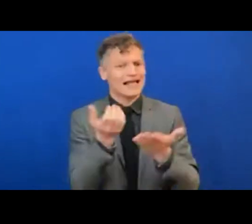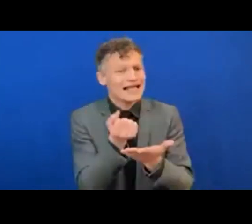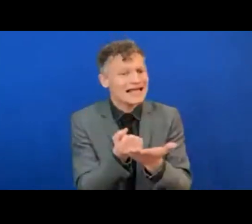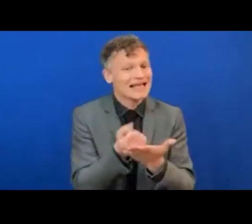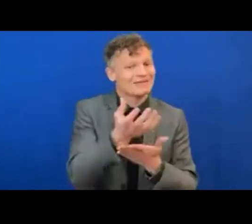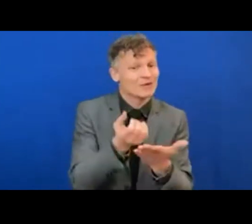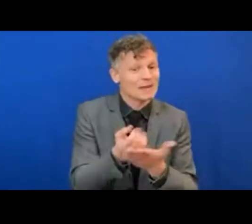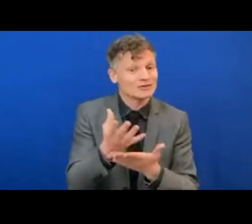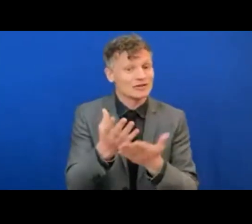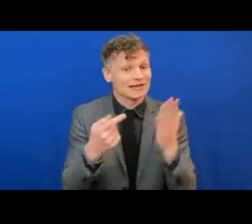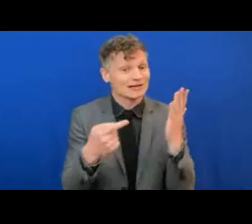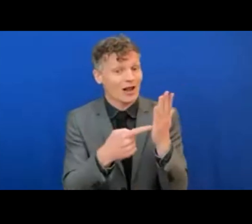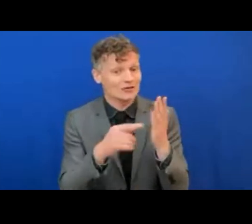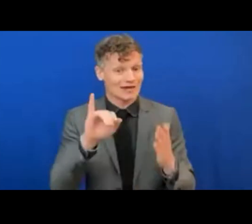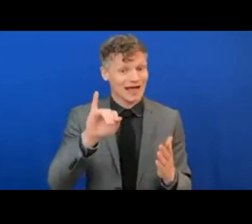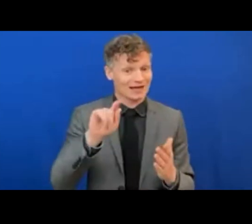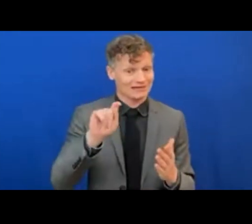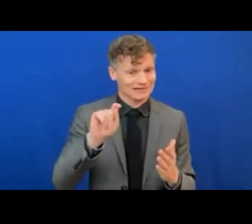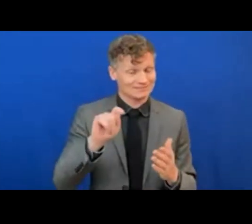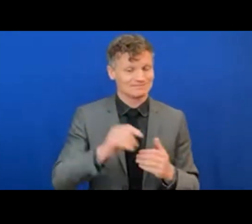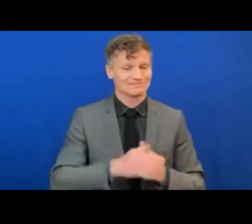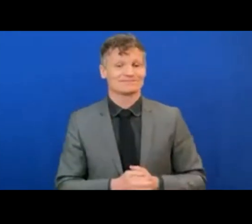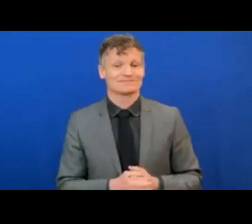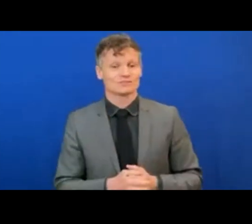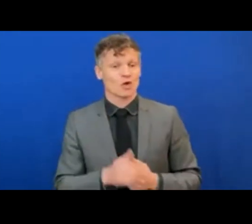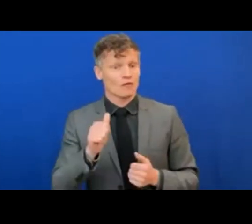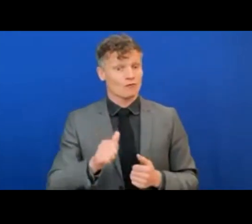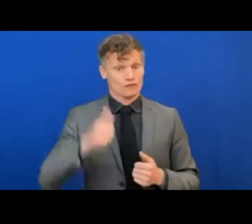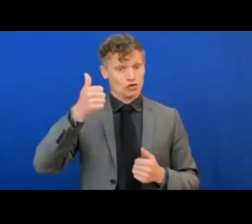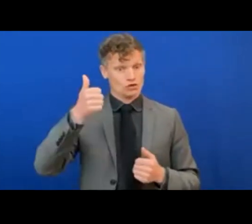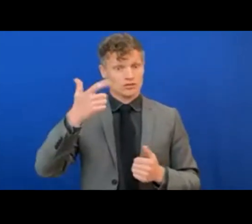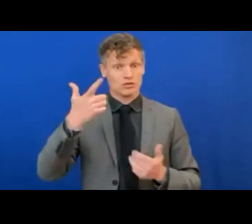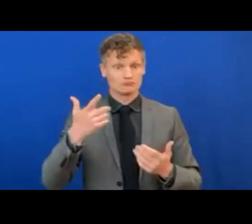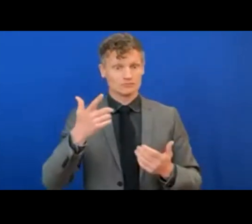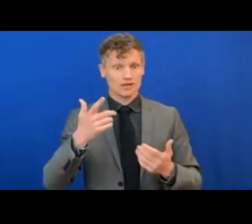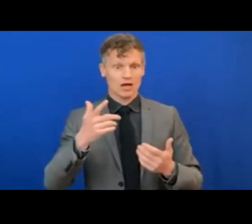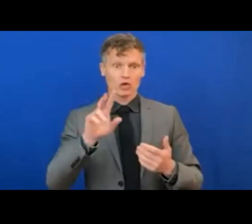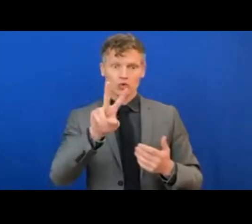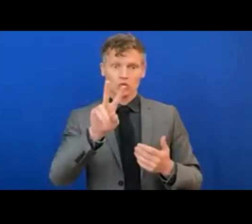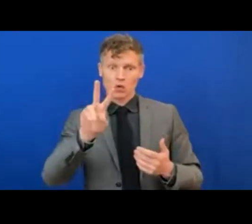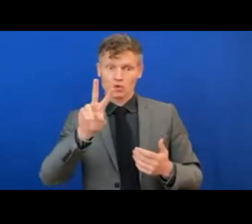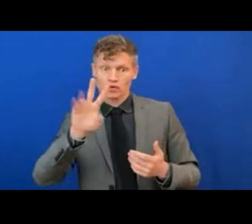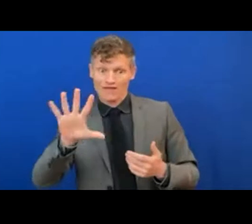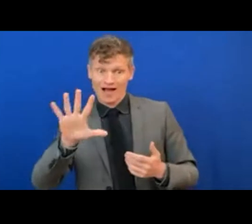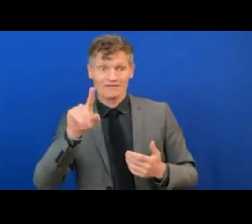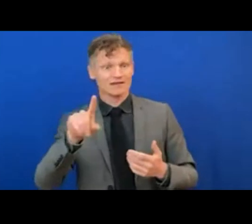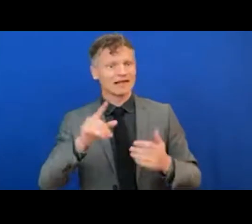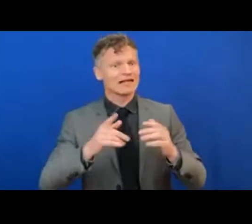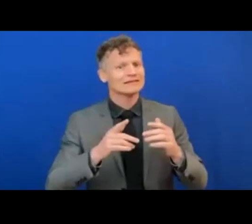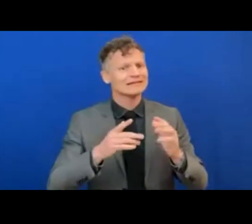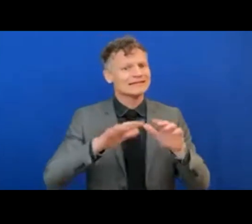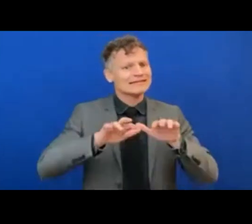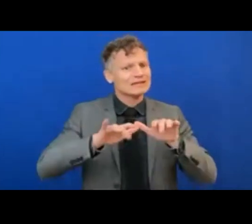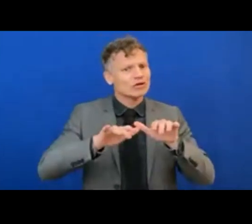first ever digital strategy, Digital Ethiopia 2025, has inclusive prosperity